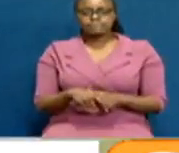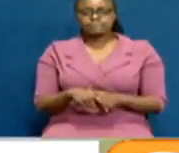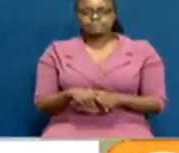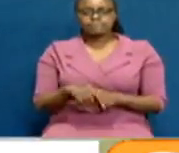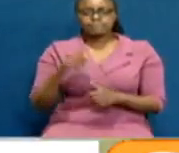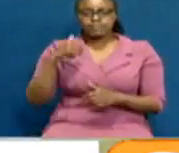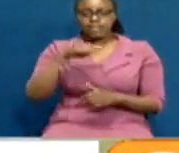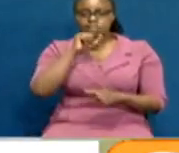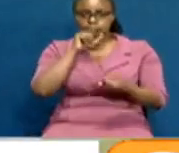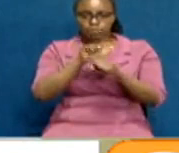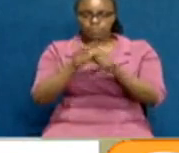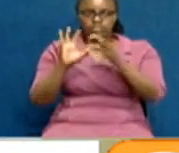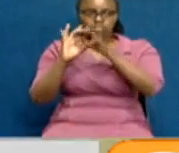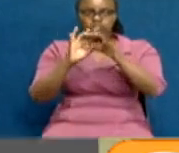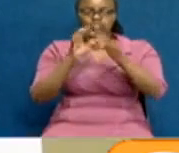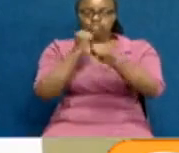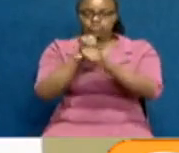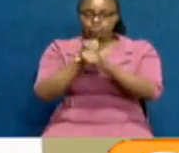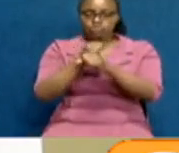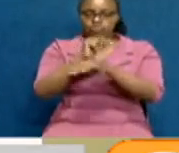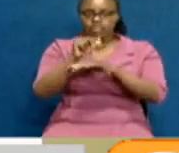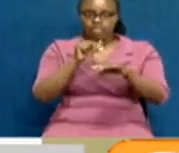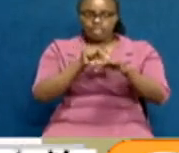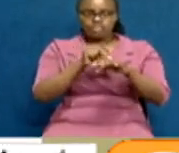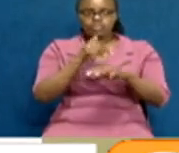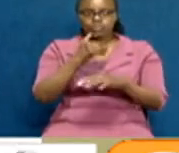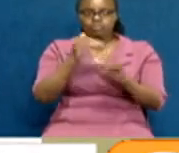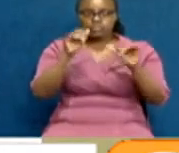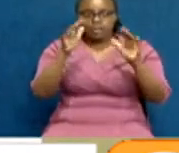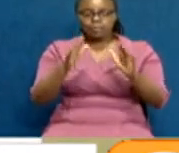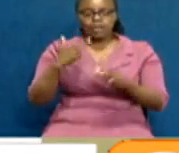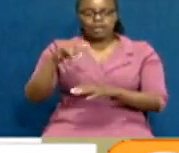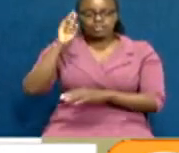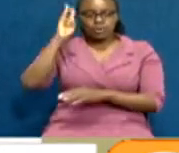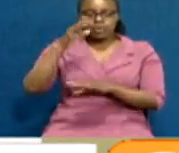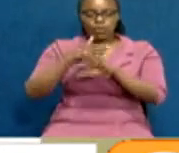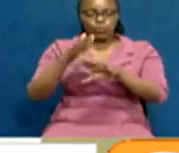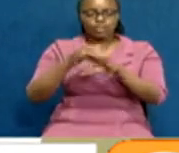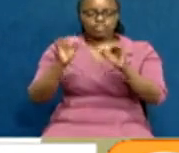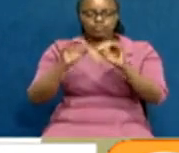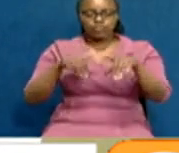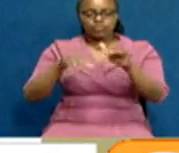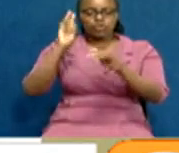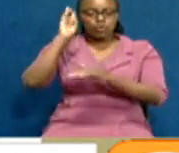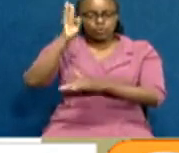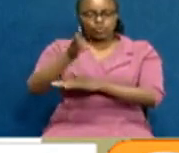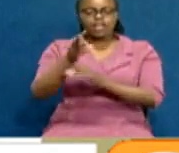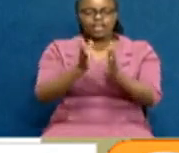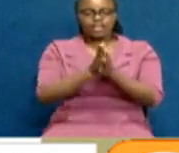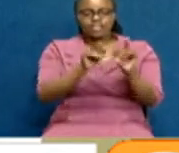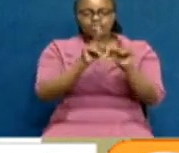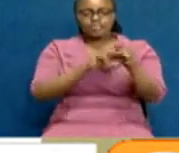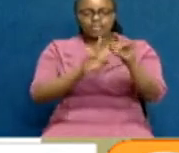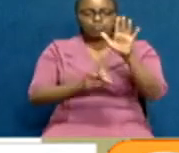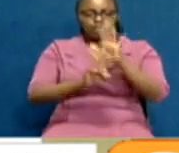We are promising these coalitions to do as a national farmers organization is that we shall not rest. We shall follow them, of course, when we